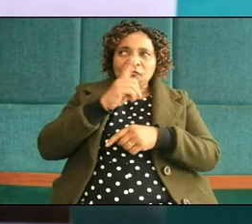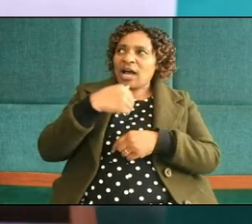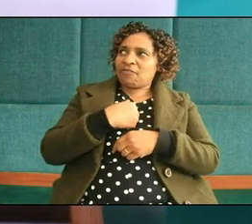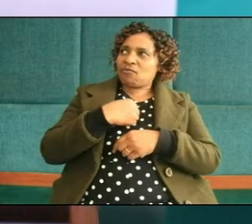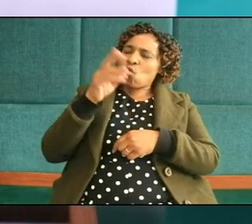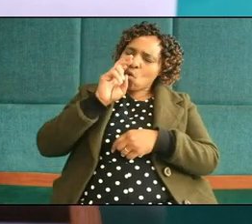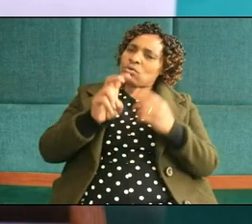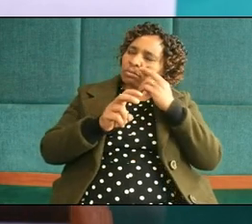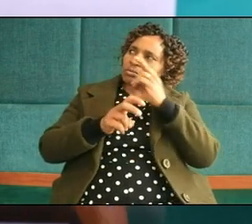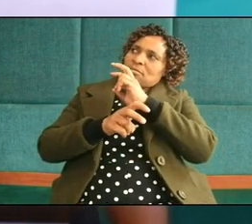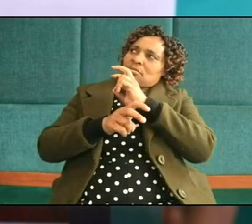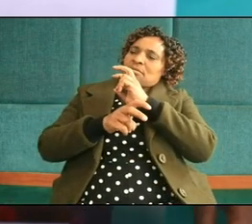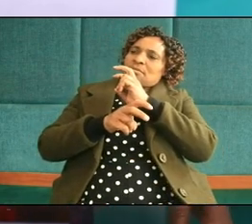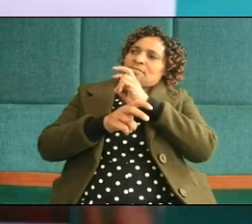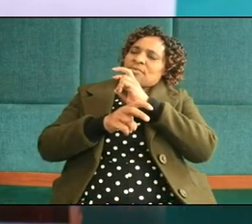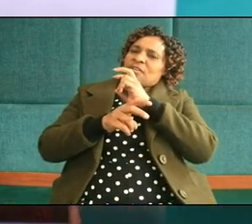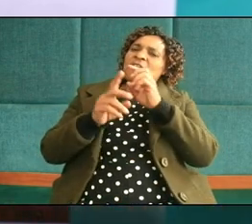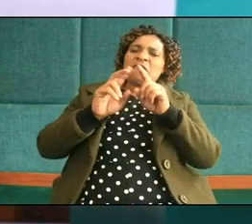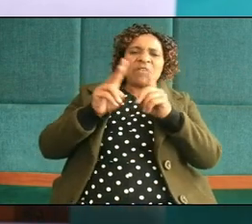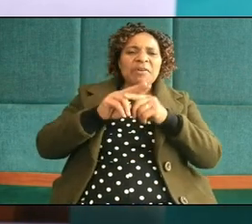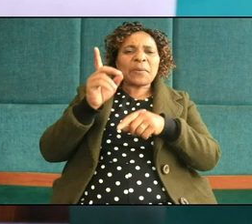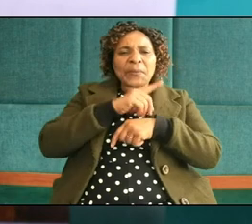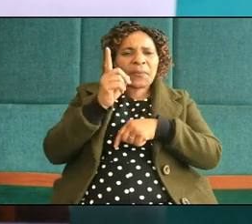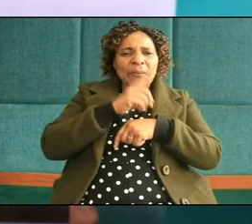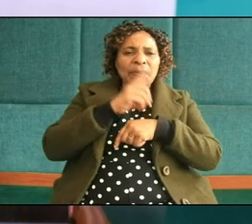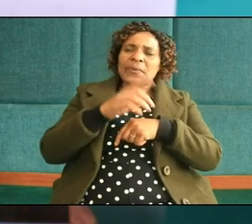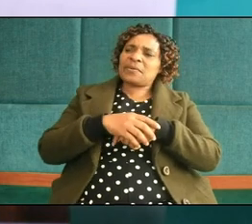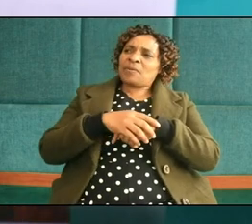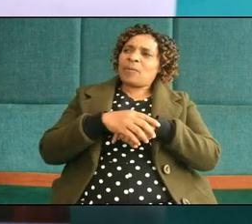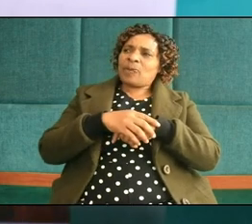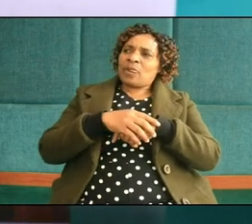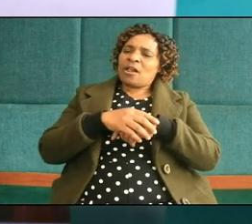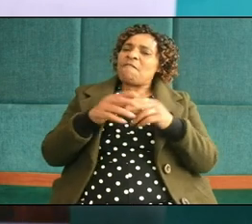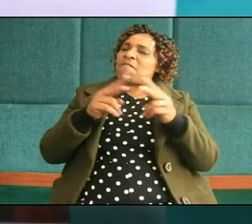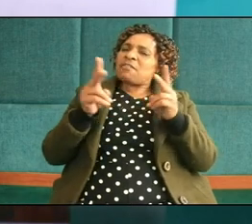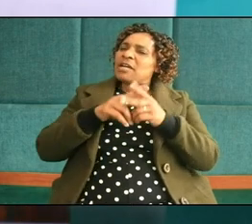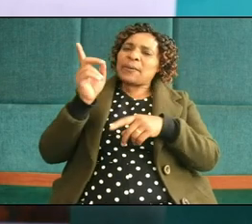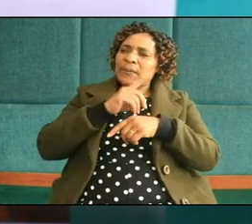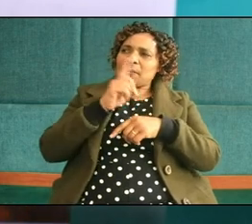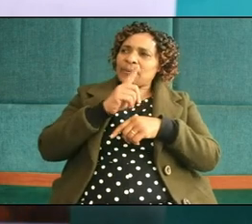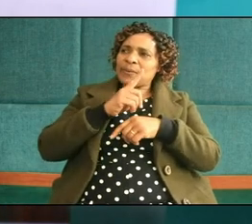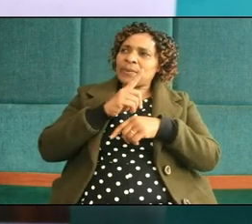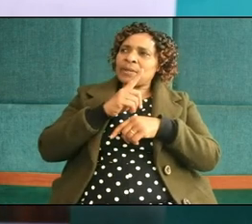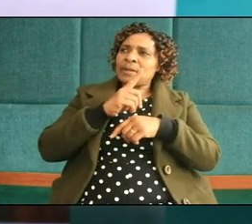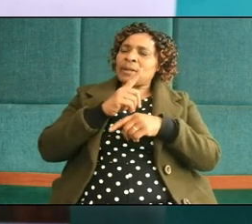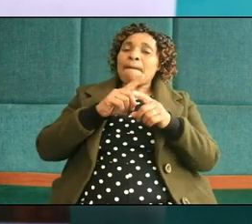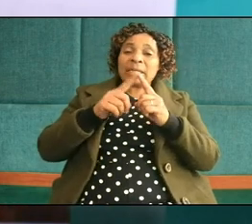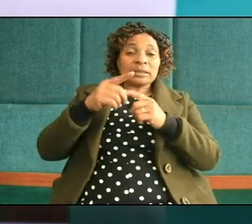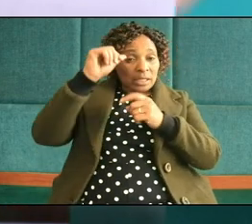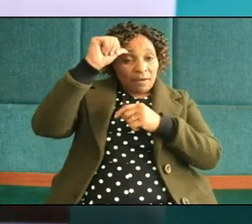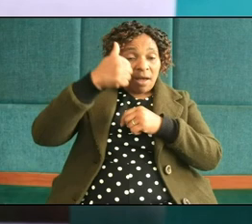at them very aggressive very very aggressive but they are also intelligent